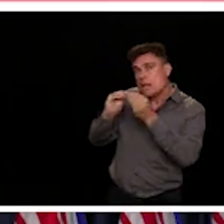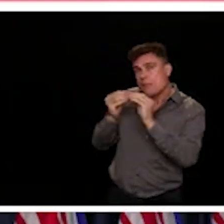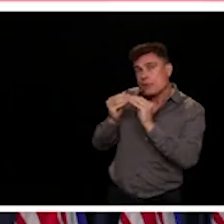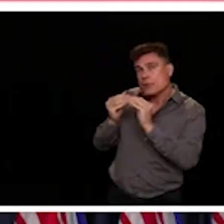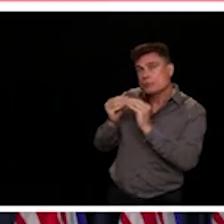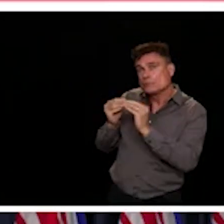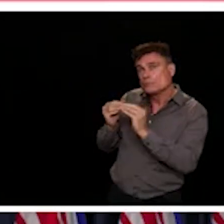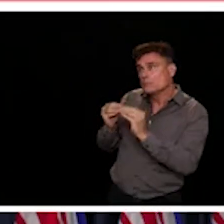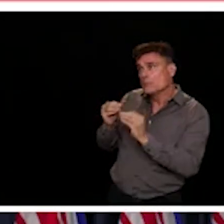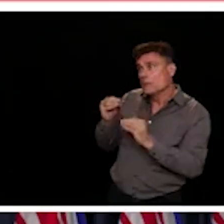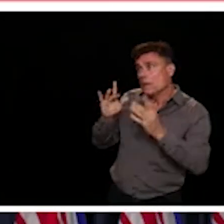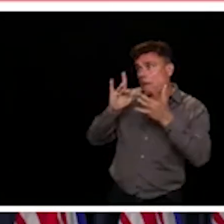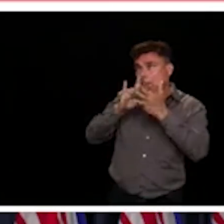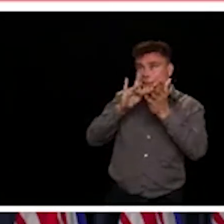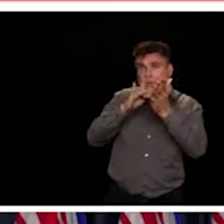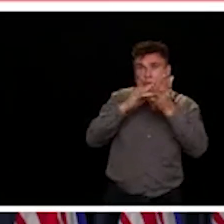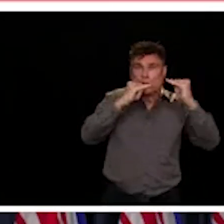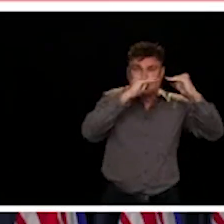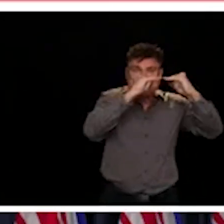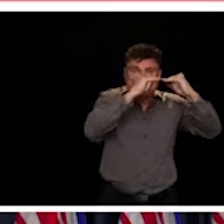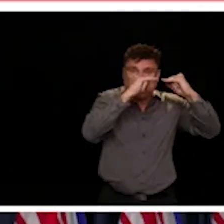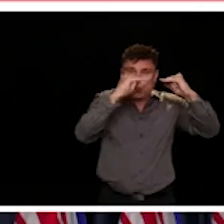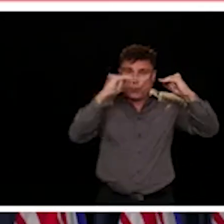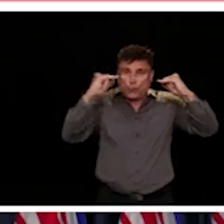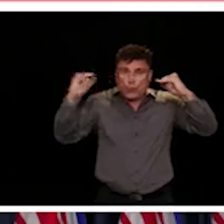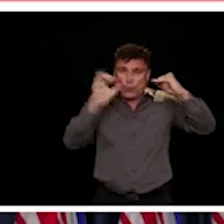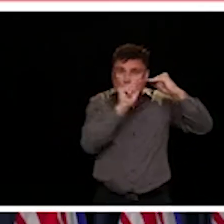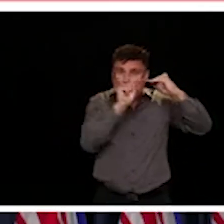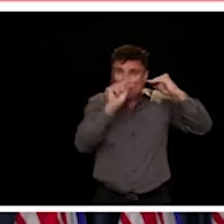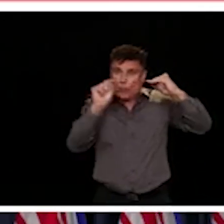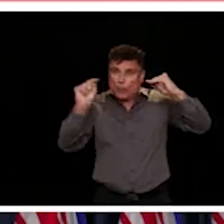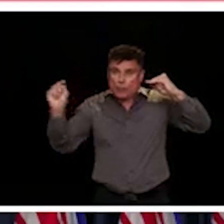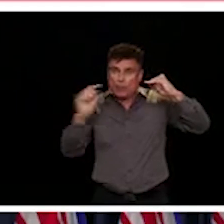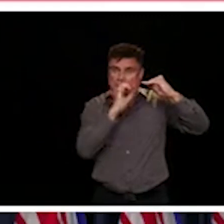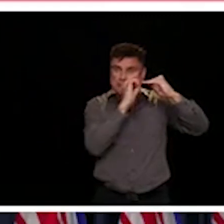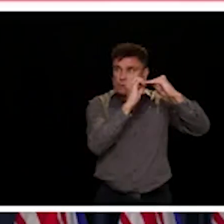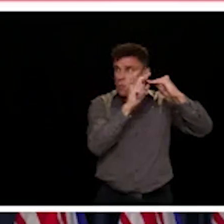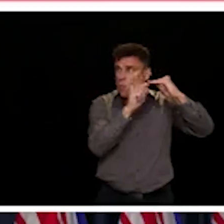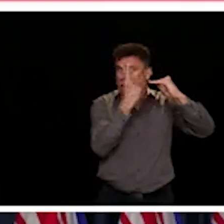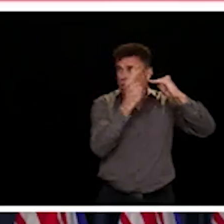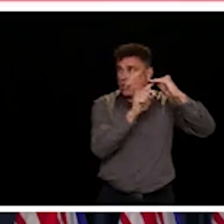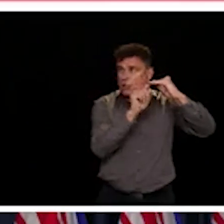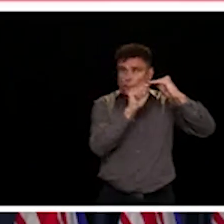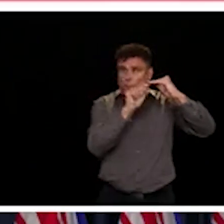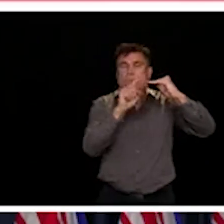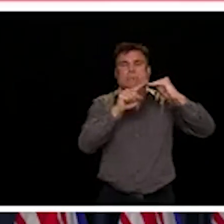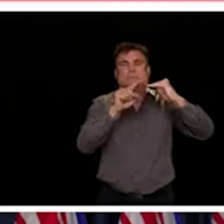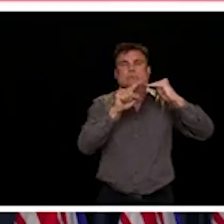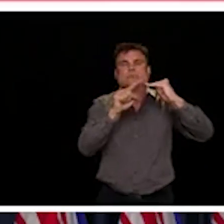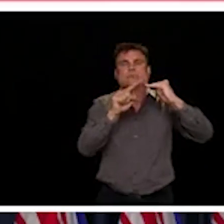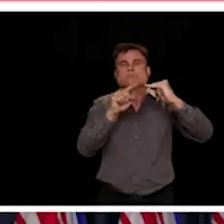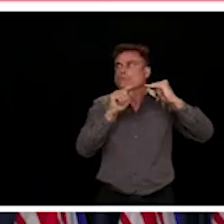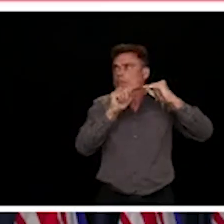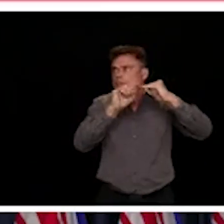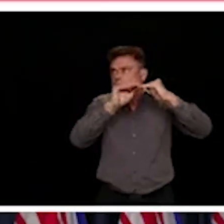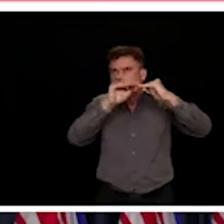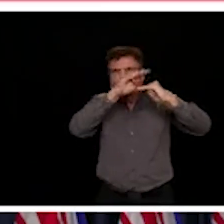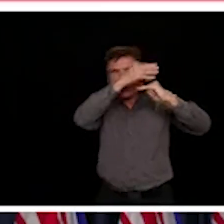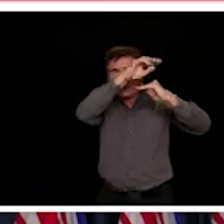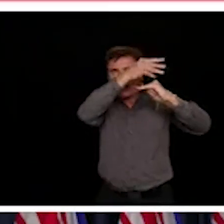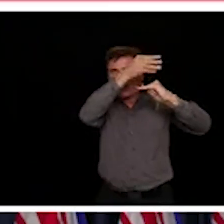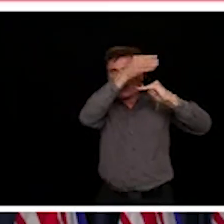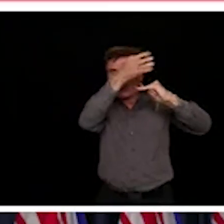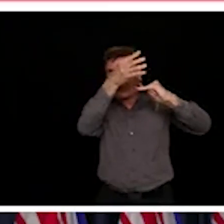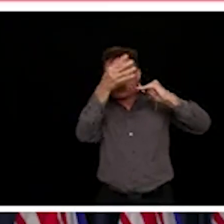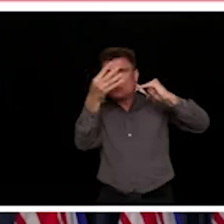activity, where we know that we're going to be moving more, we need to continue to be able to effectively find